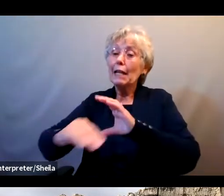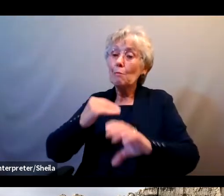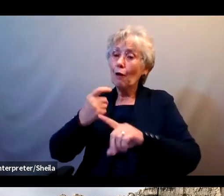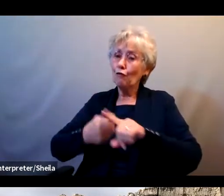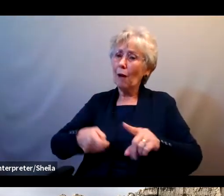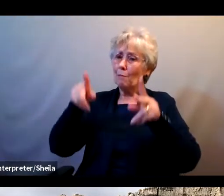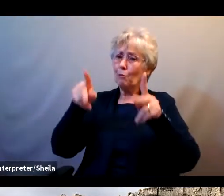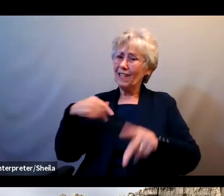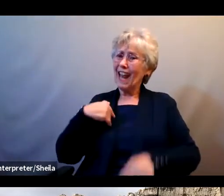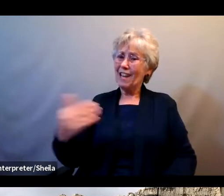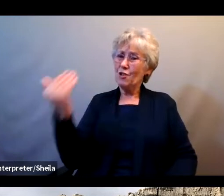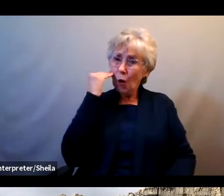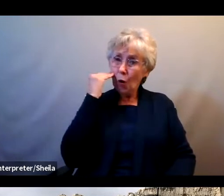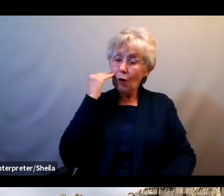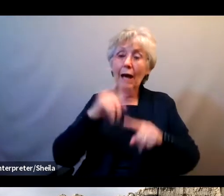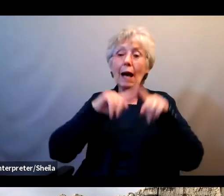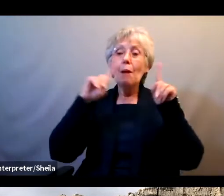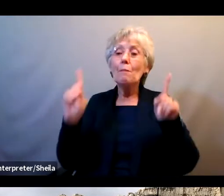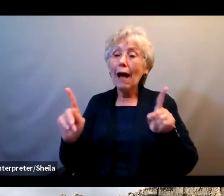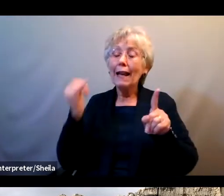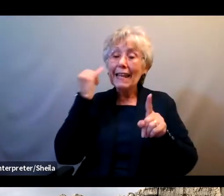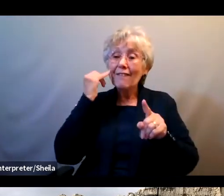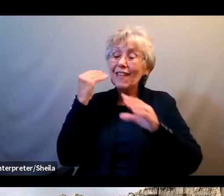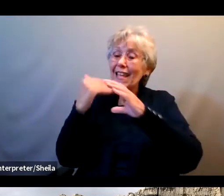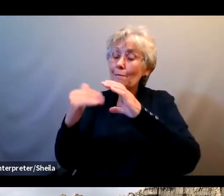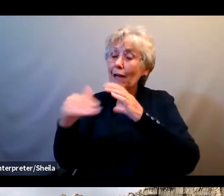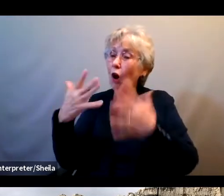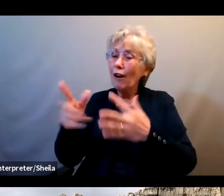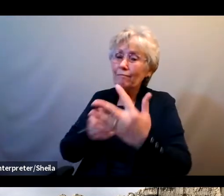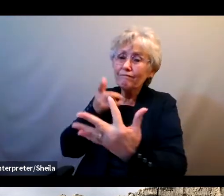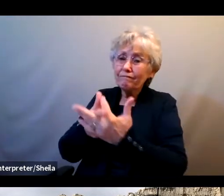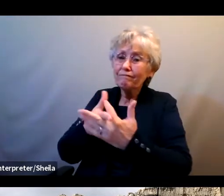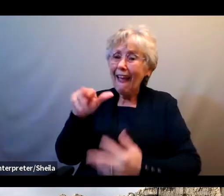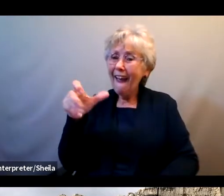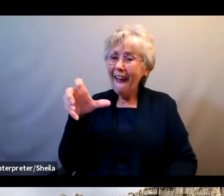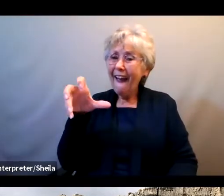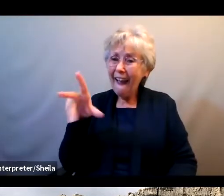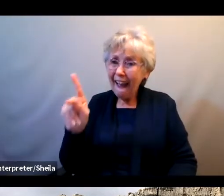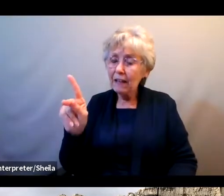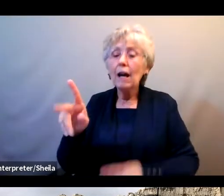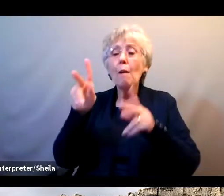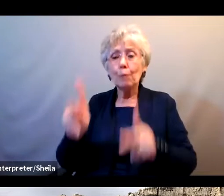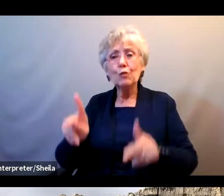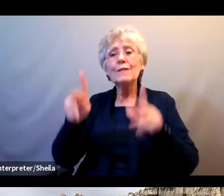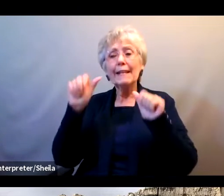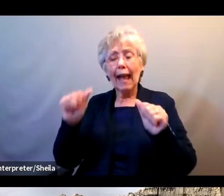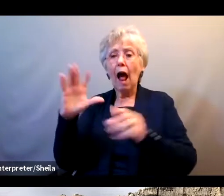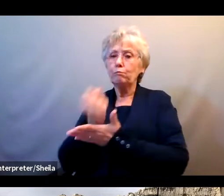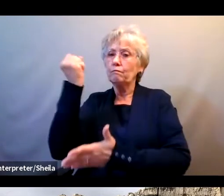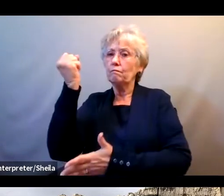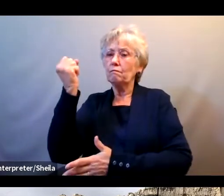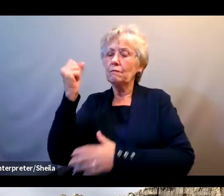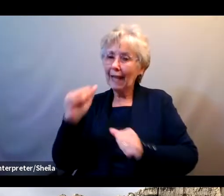But if their email was hacked, any links or attachments in those emails could also contain malware.